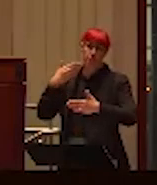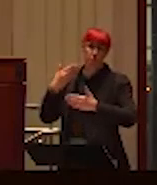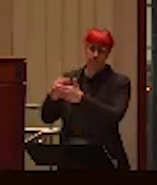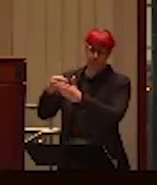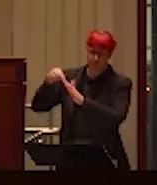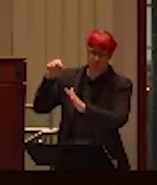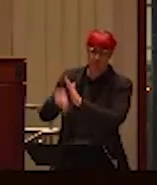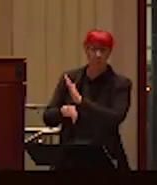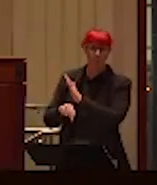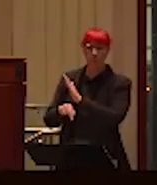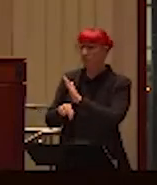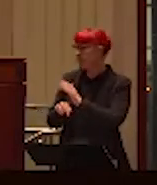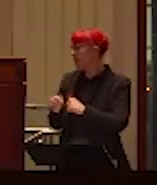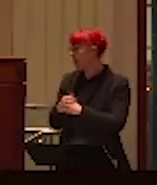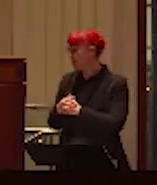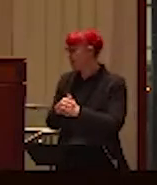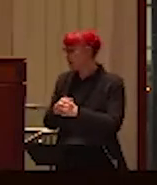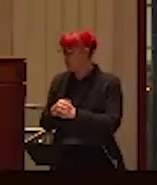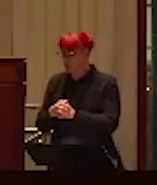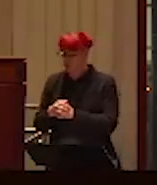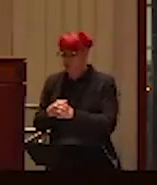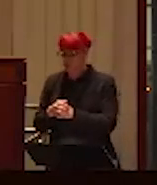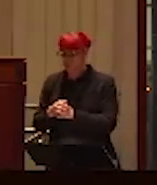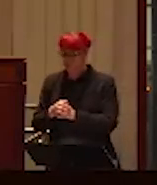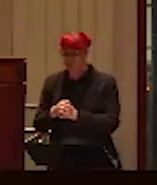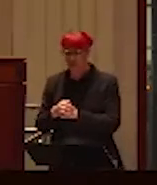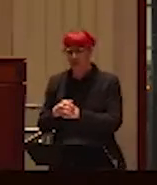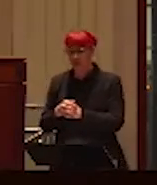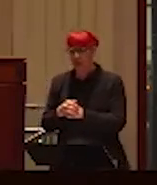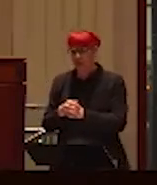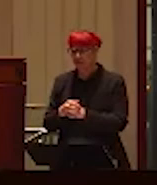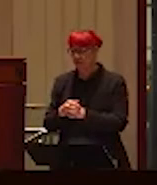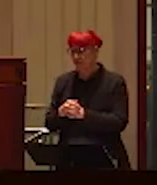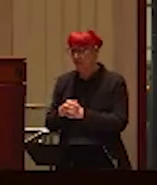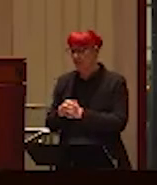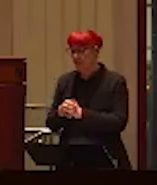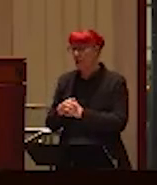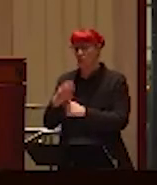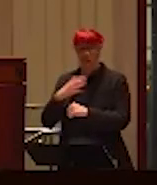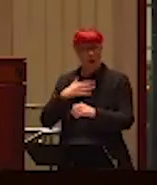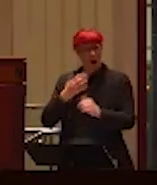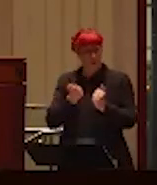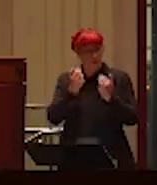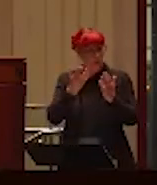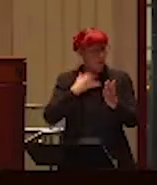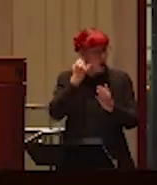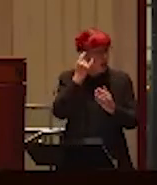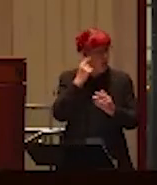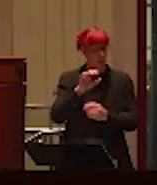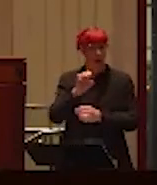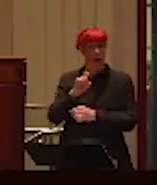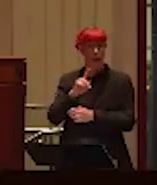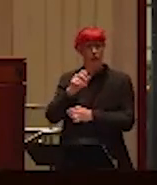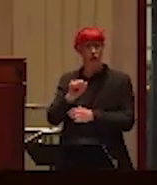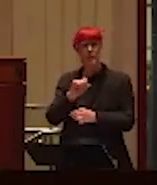take that as a given, but they, I, it is, was rare for me to get such hesitation from my editors. Uh, and I never really